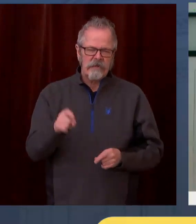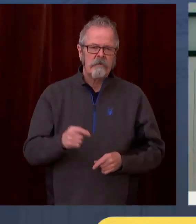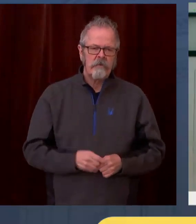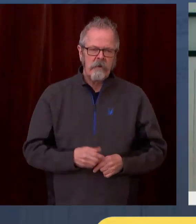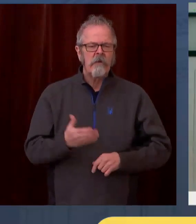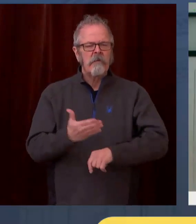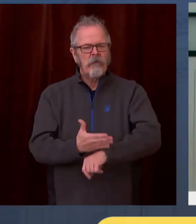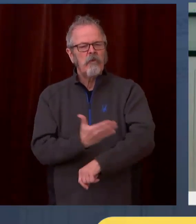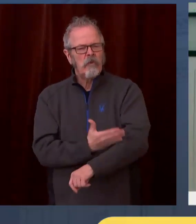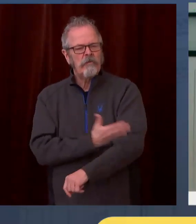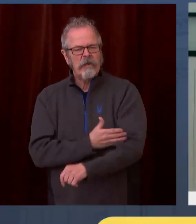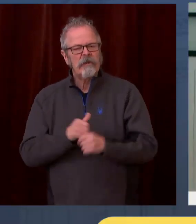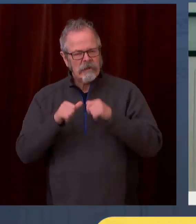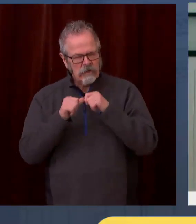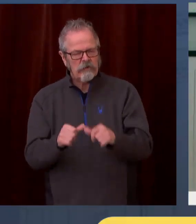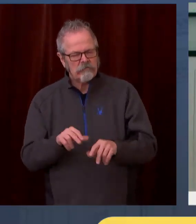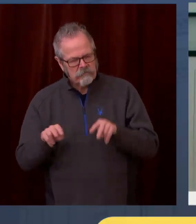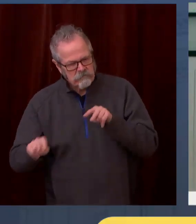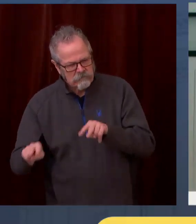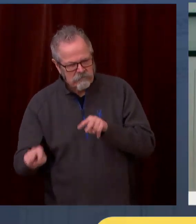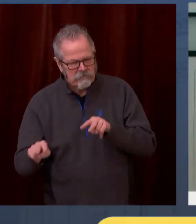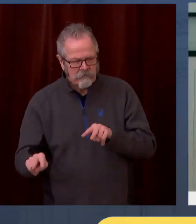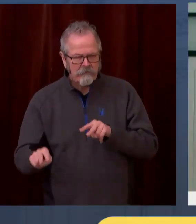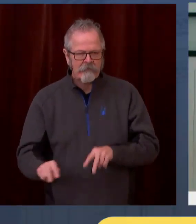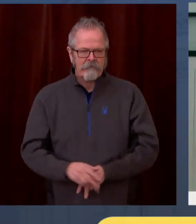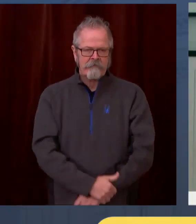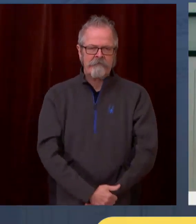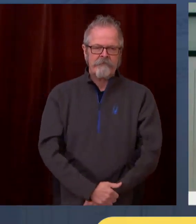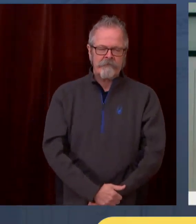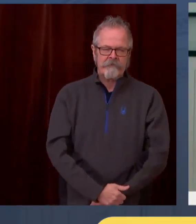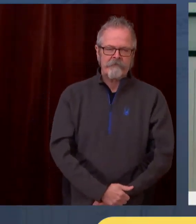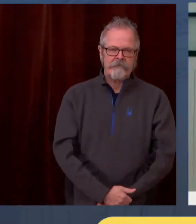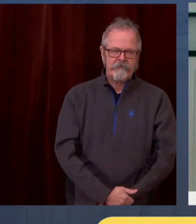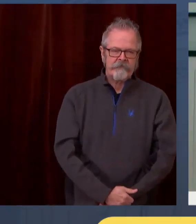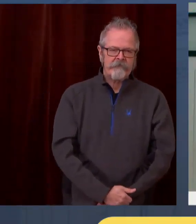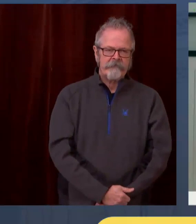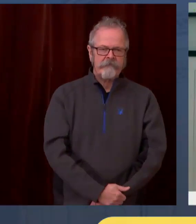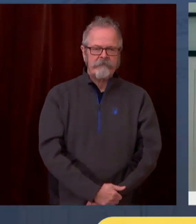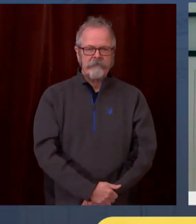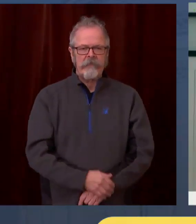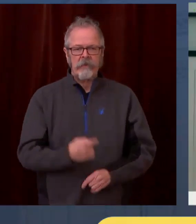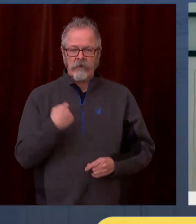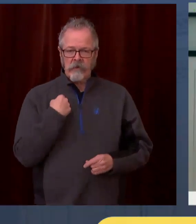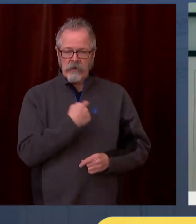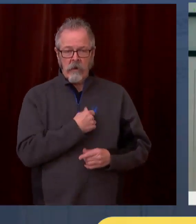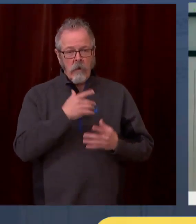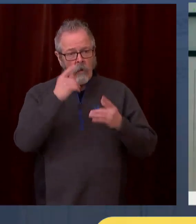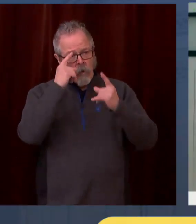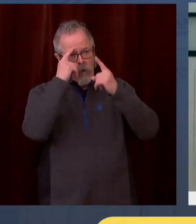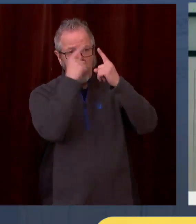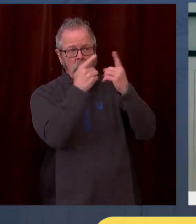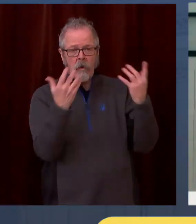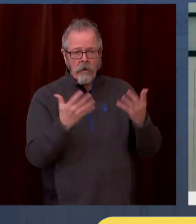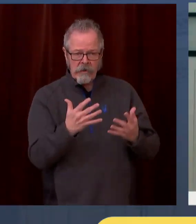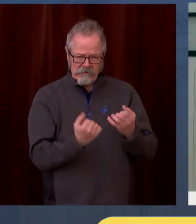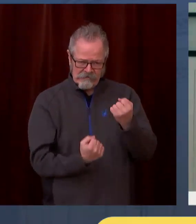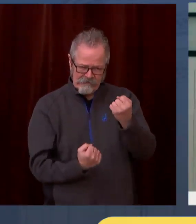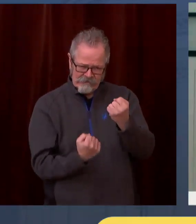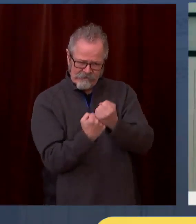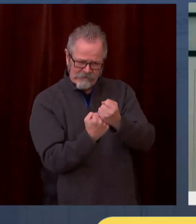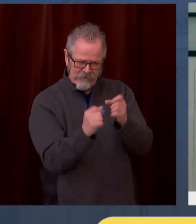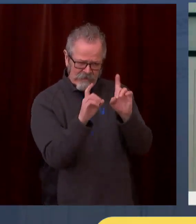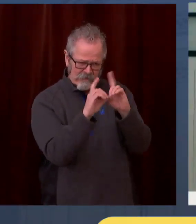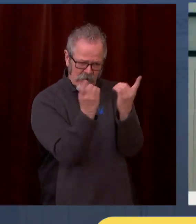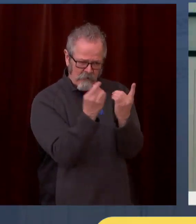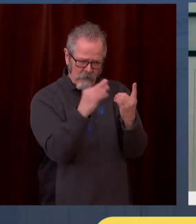on supporting the Department of Health as vaccine supply increases, which, of course, we are delighted to see